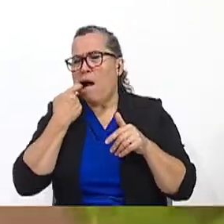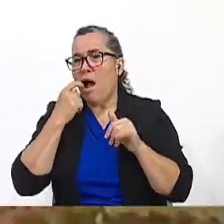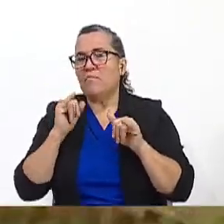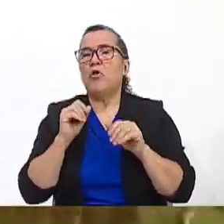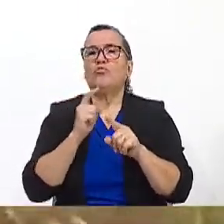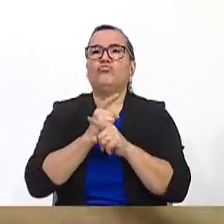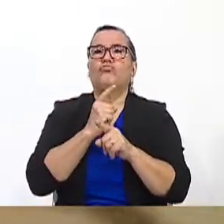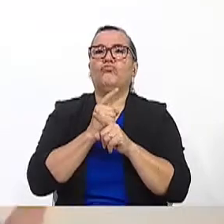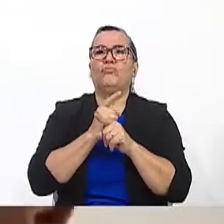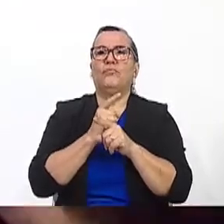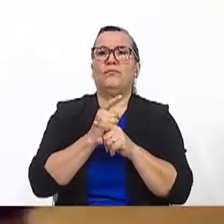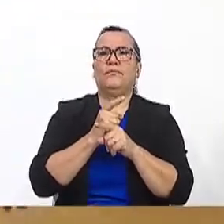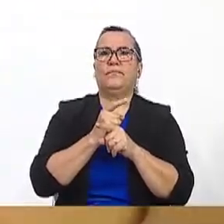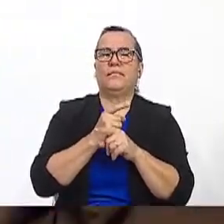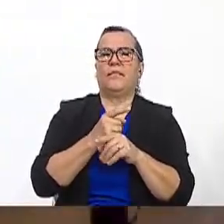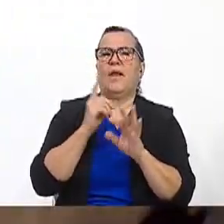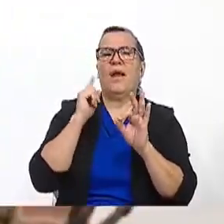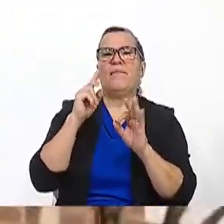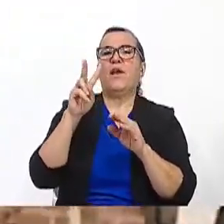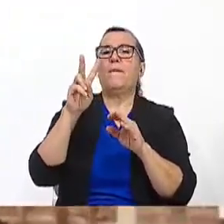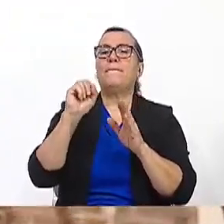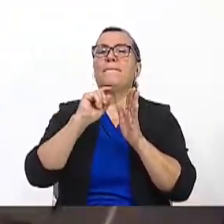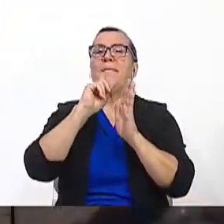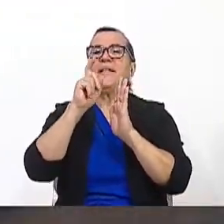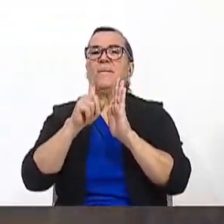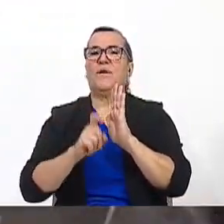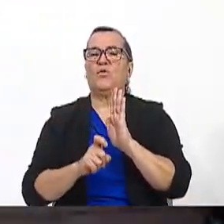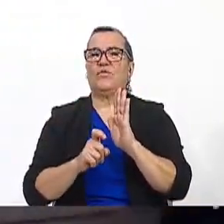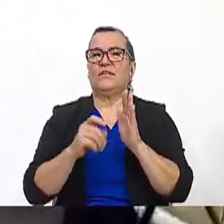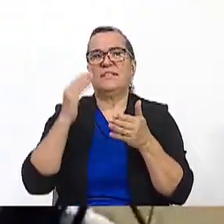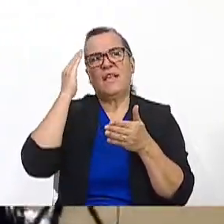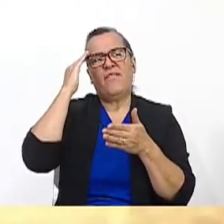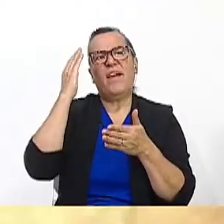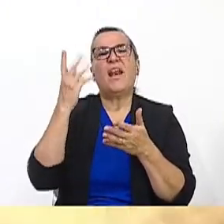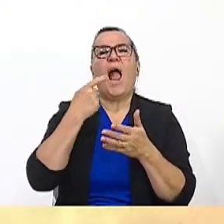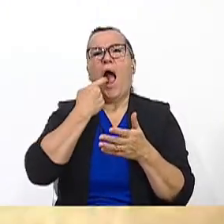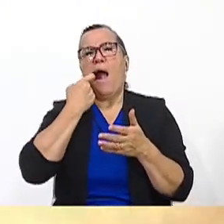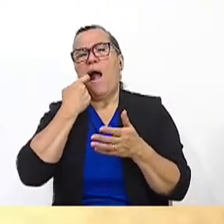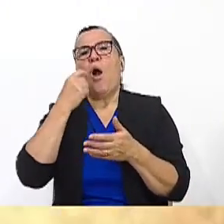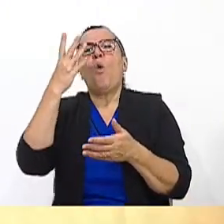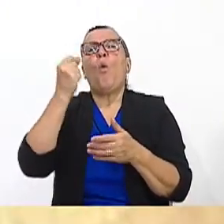right. Come into our truth booth. We're going to give you 20 questions to see just how addicted you are.